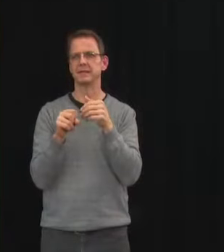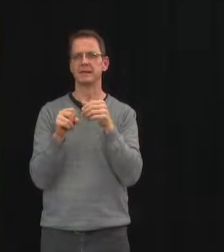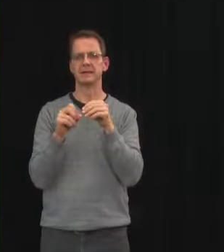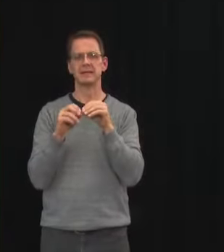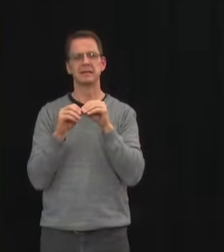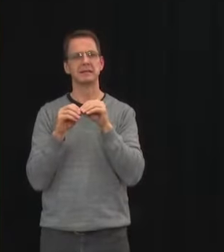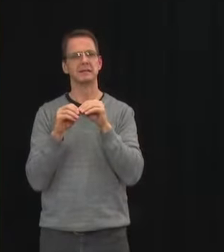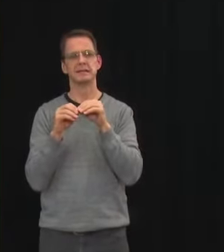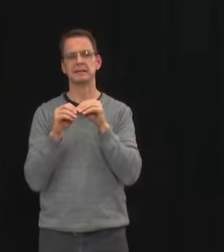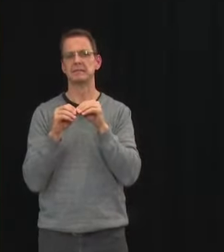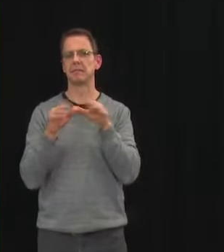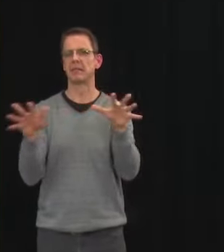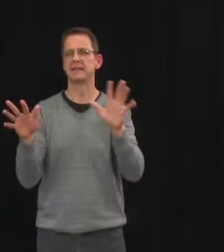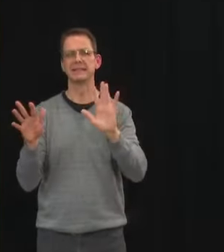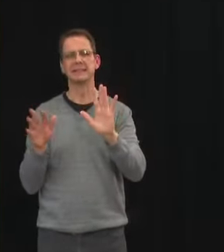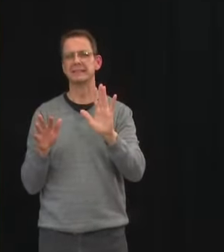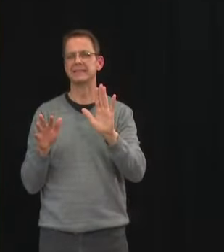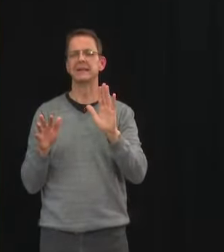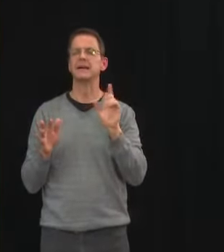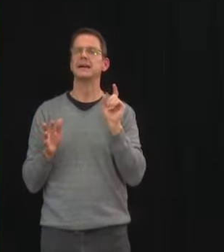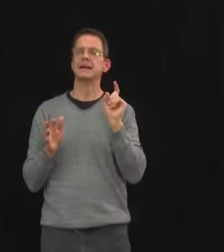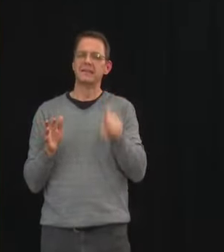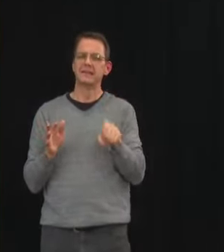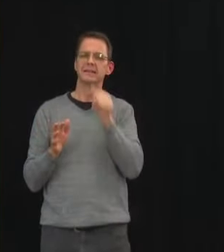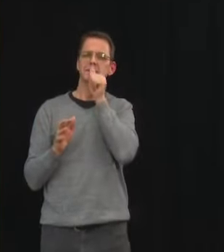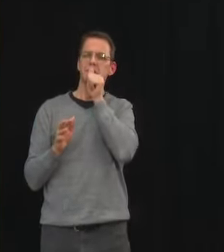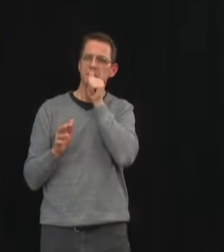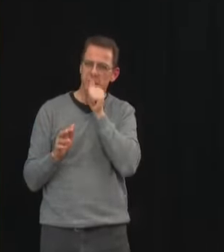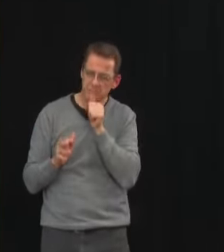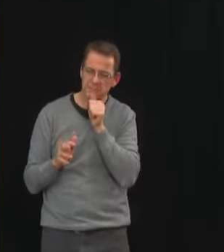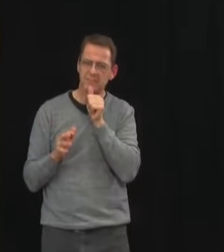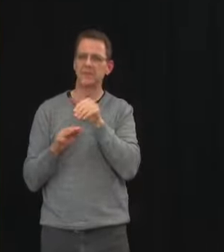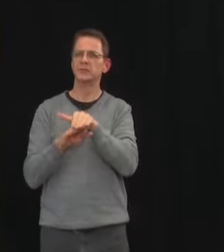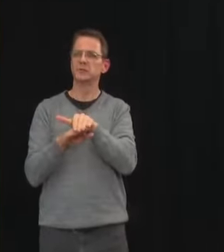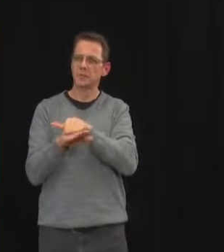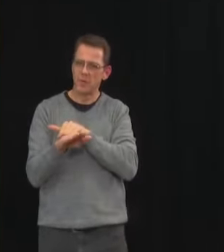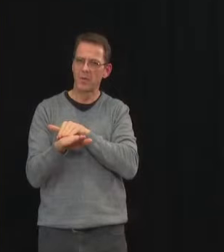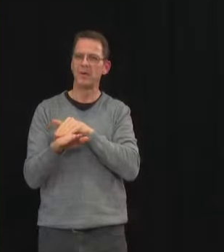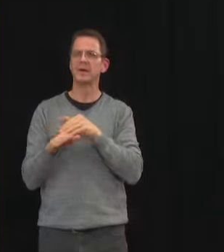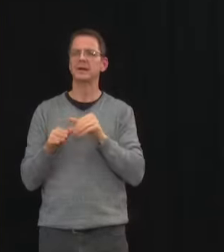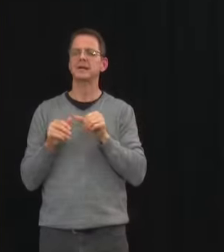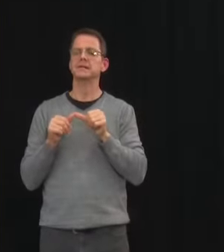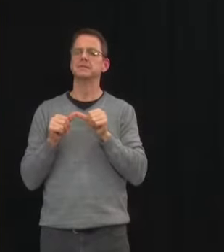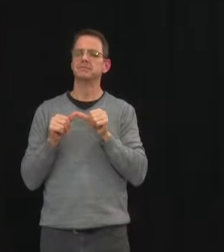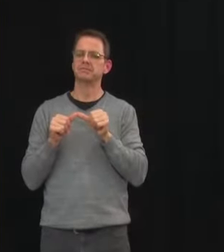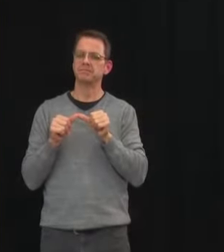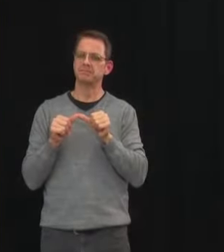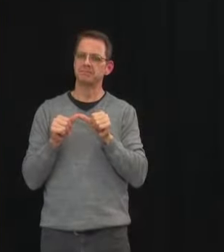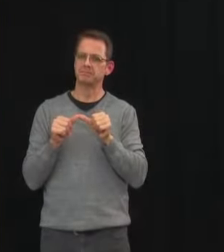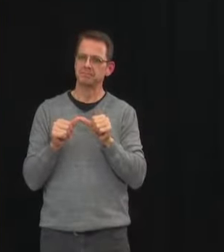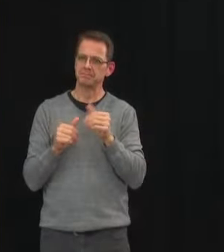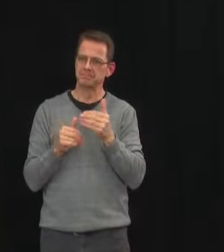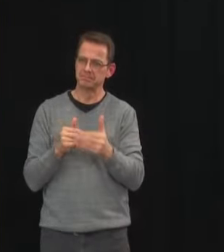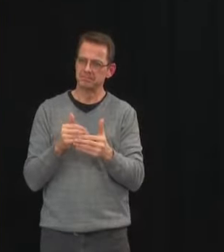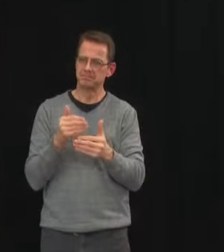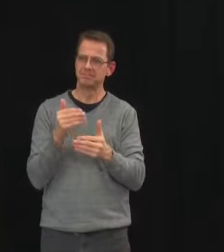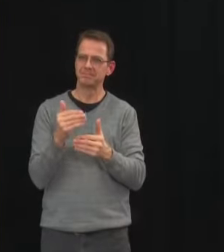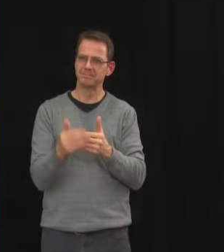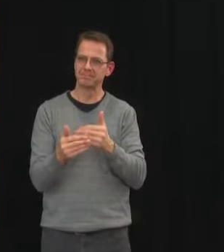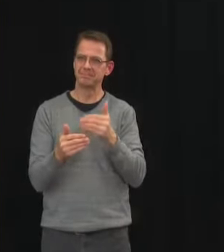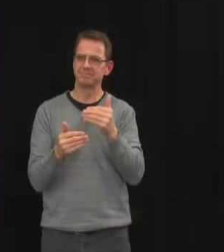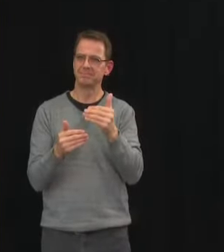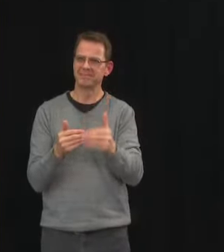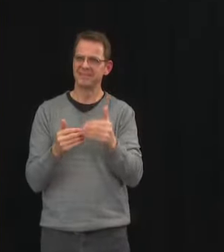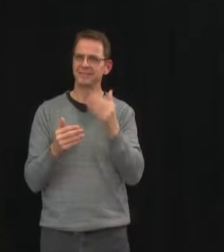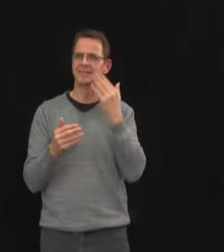It is up to all of us to continue lowering cases. COVID-19 still poses a threat to our province and the choices we